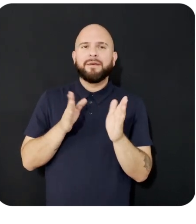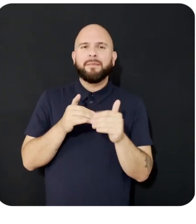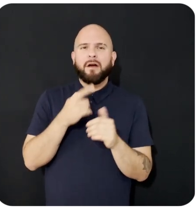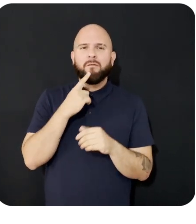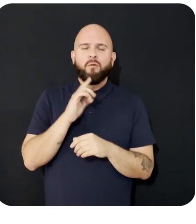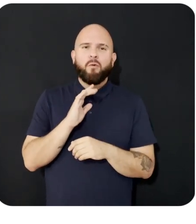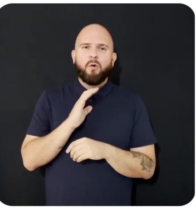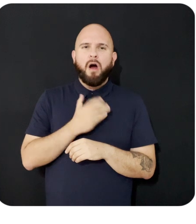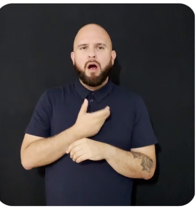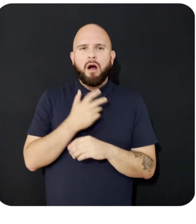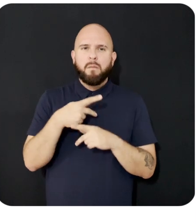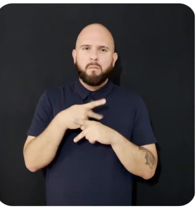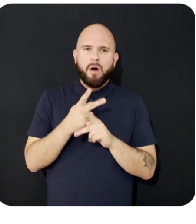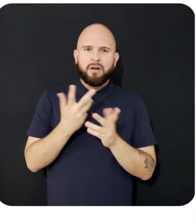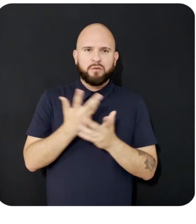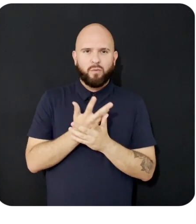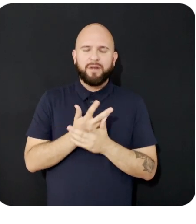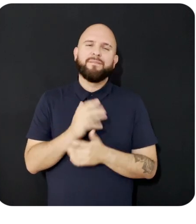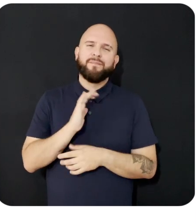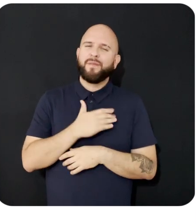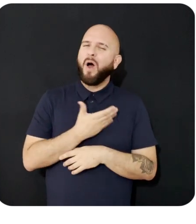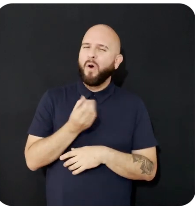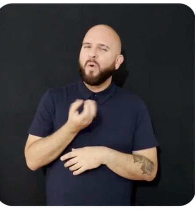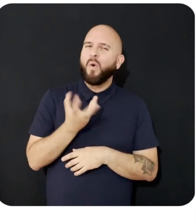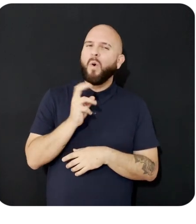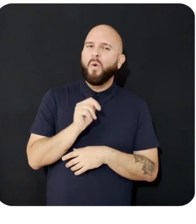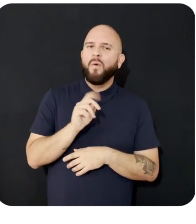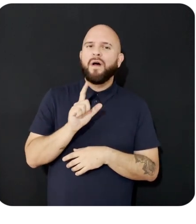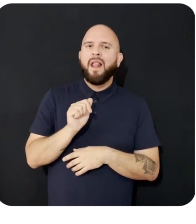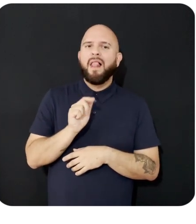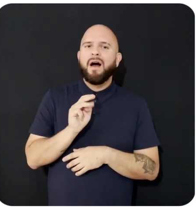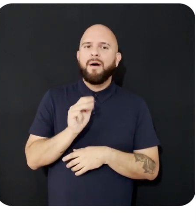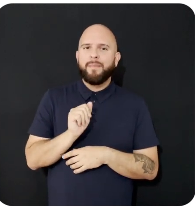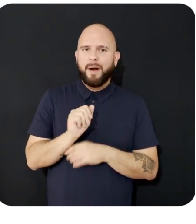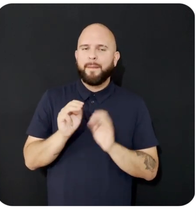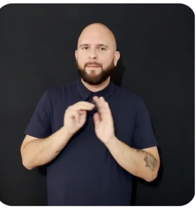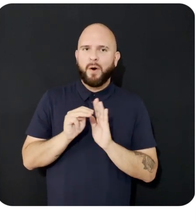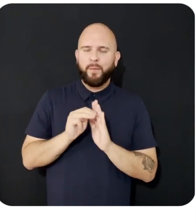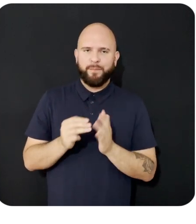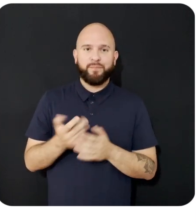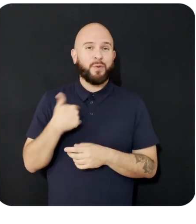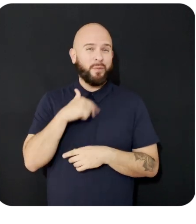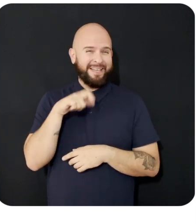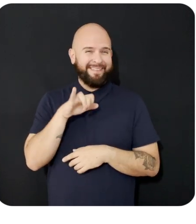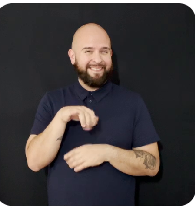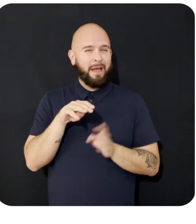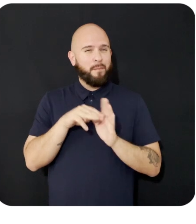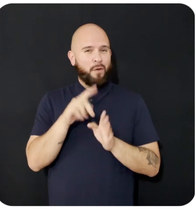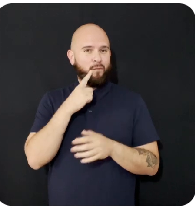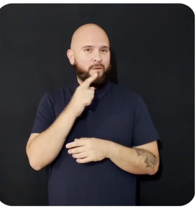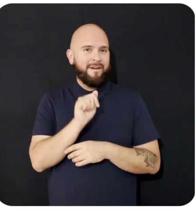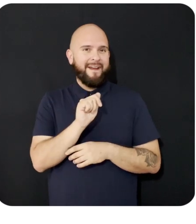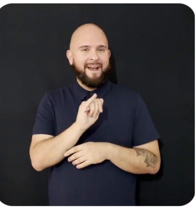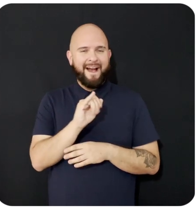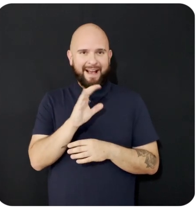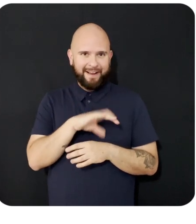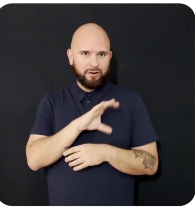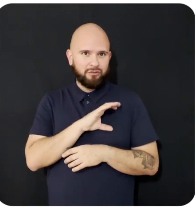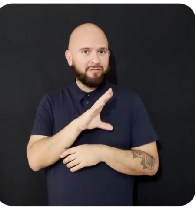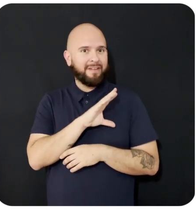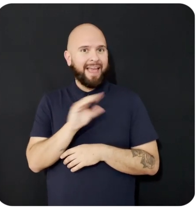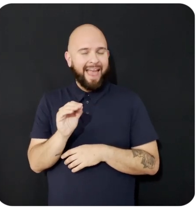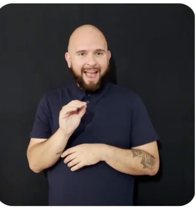Meta's very own LLM model. We need the model for AI characters and creator AIs